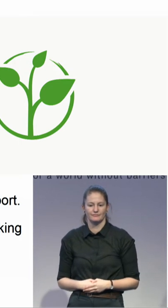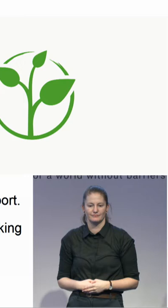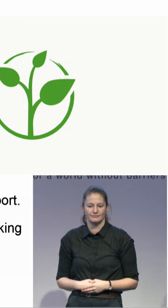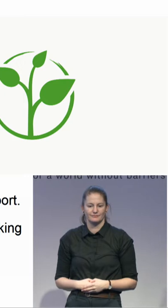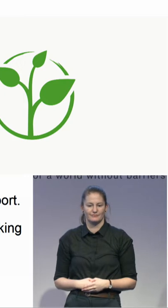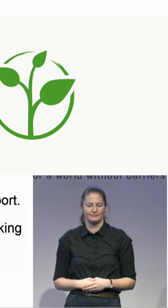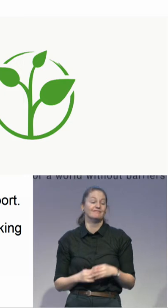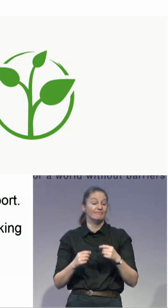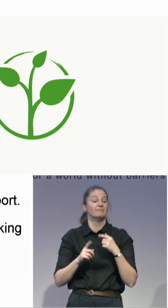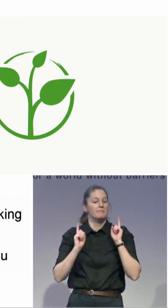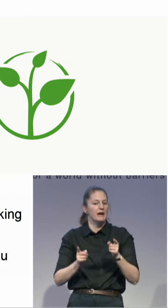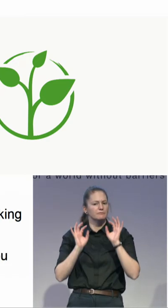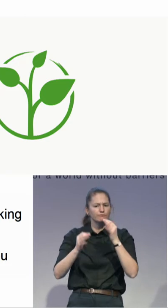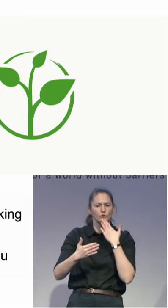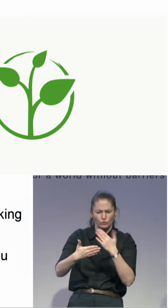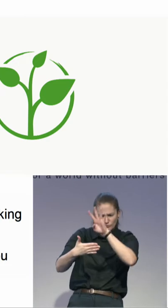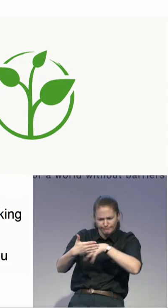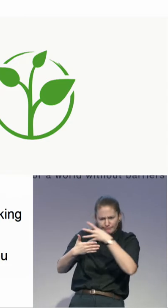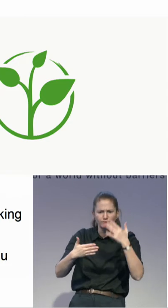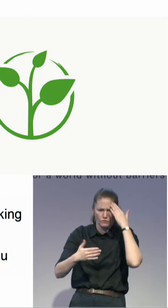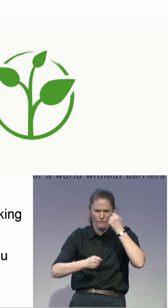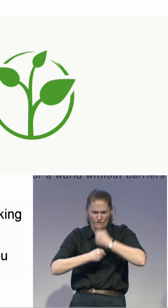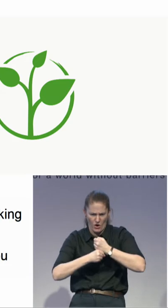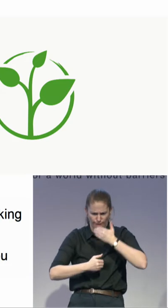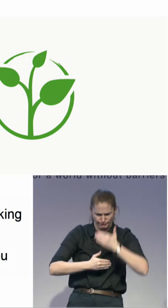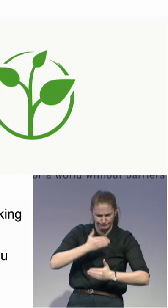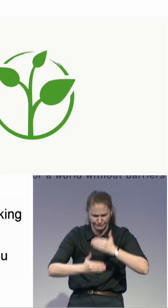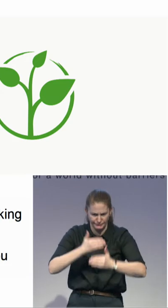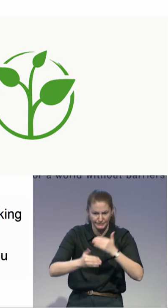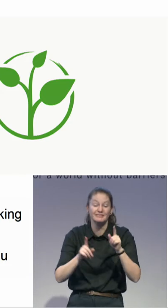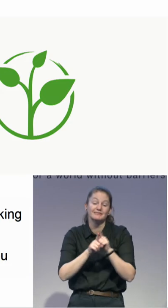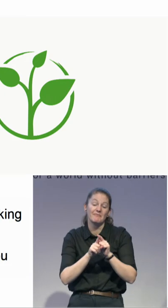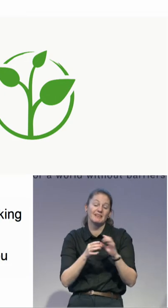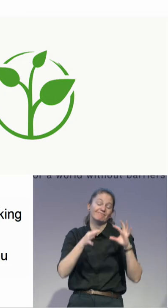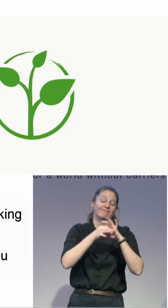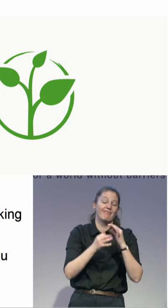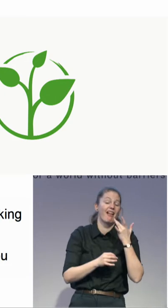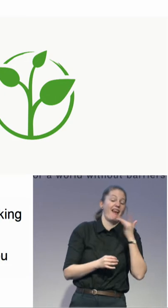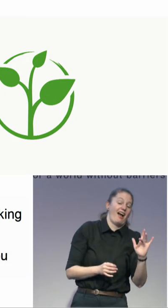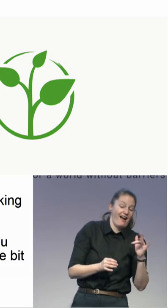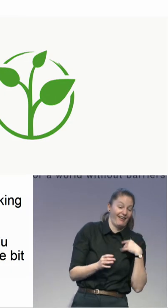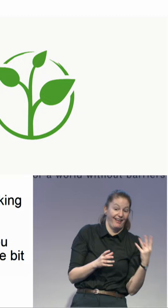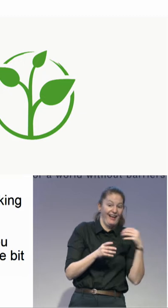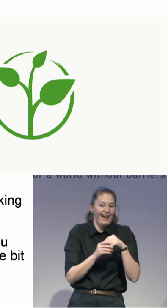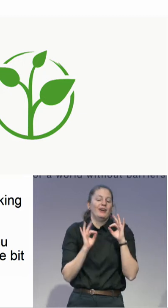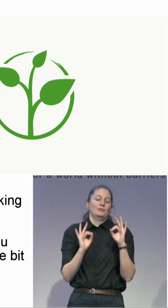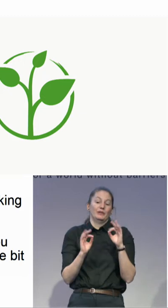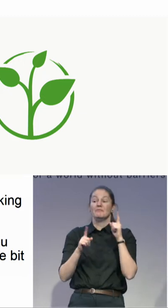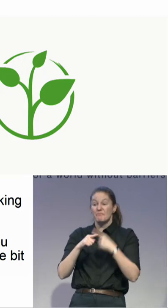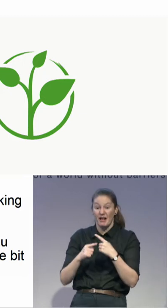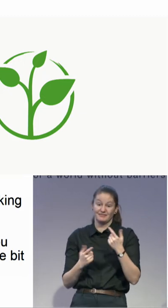lawyer? Yeah. So, with a little bit of luck. It was not the lawyer. was whatever. Thank you.